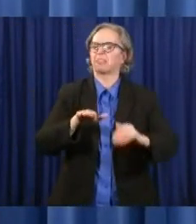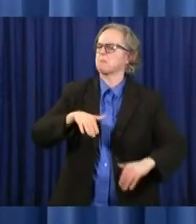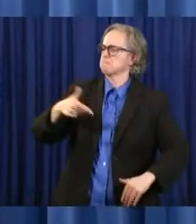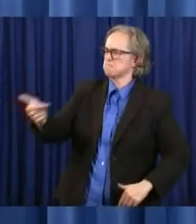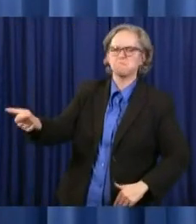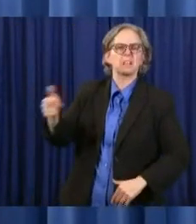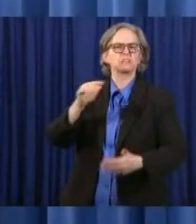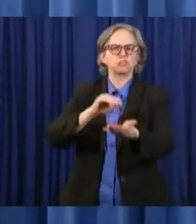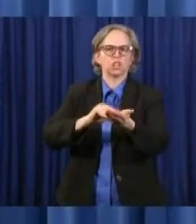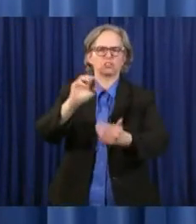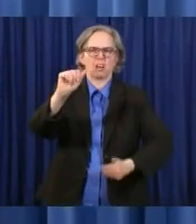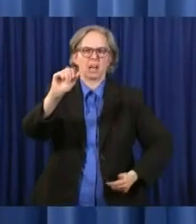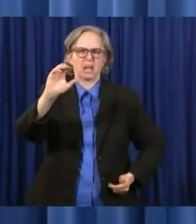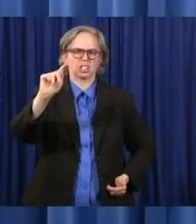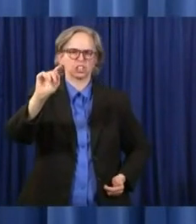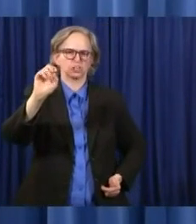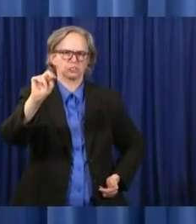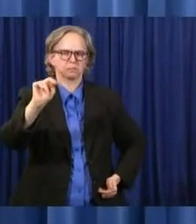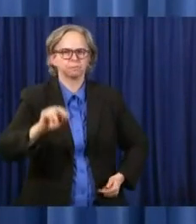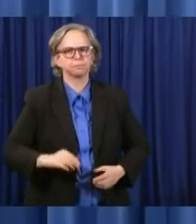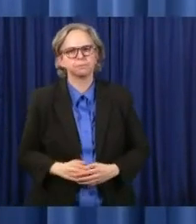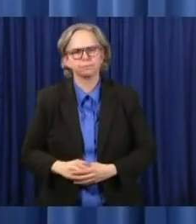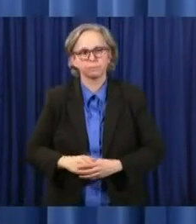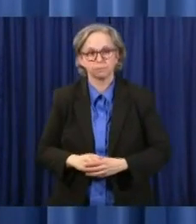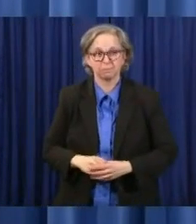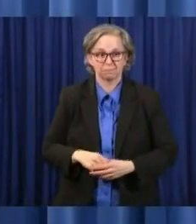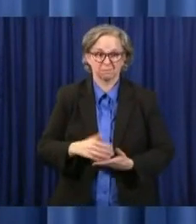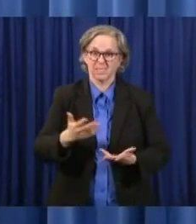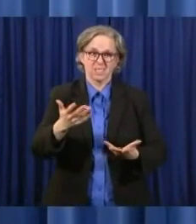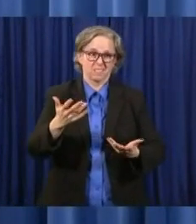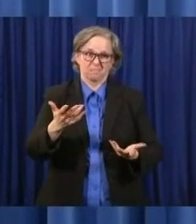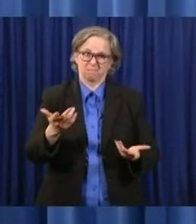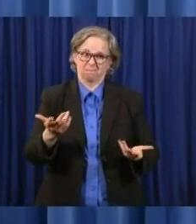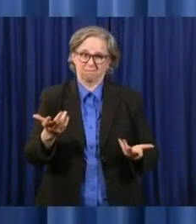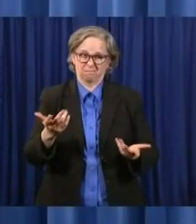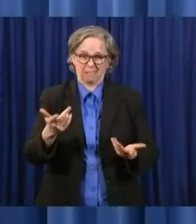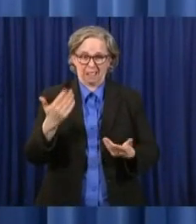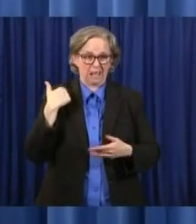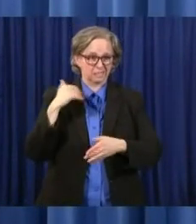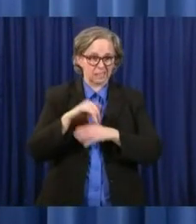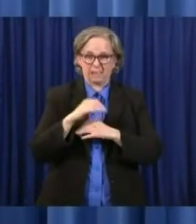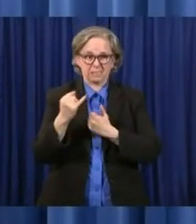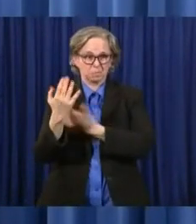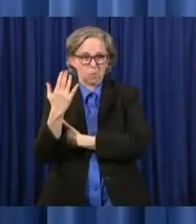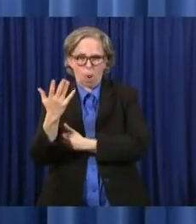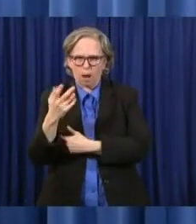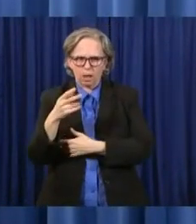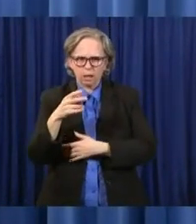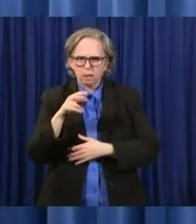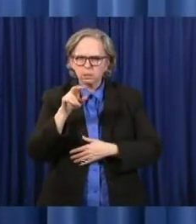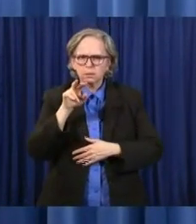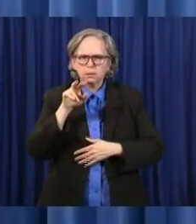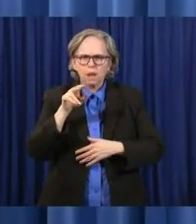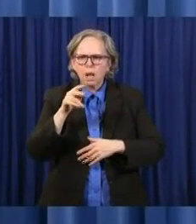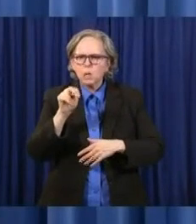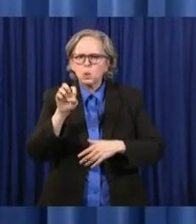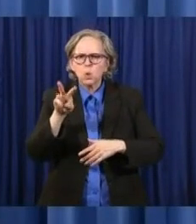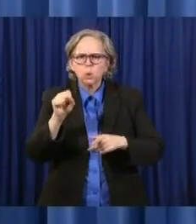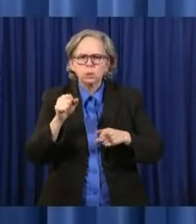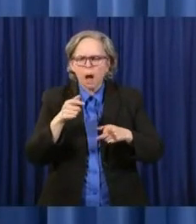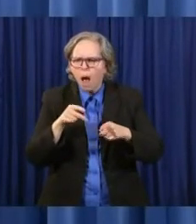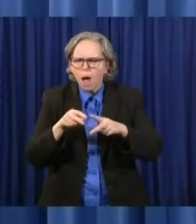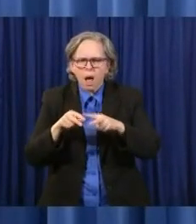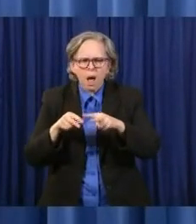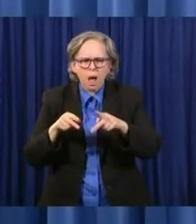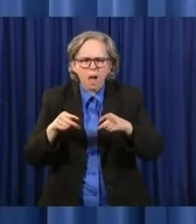news last night, this morning, would be struck by the lead stories, which is two different reports. One was a White House